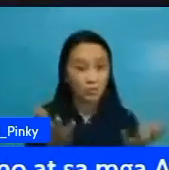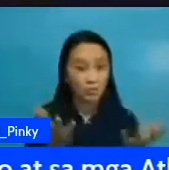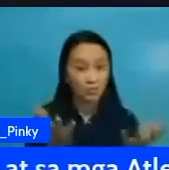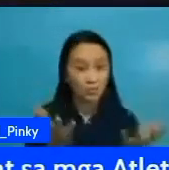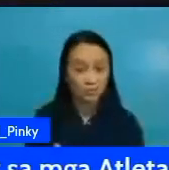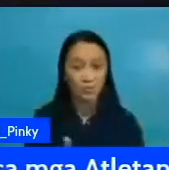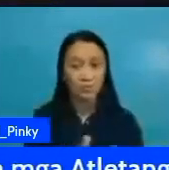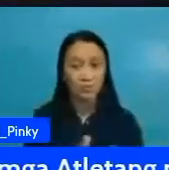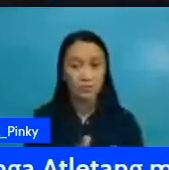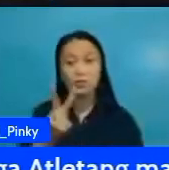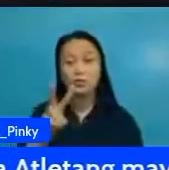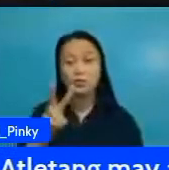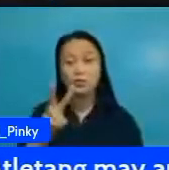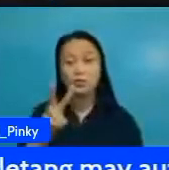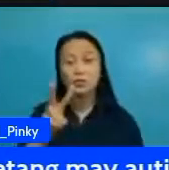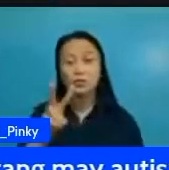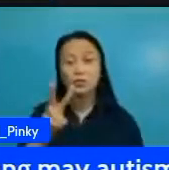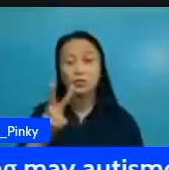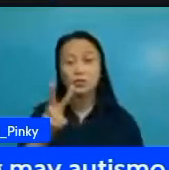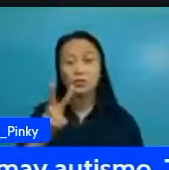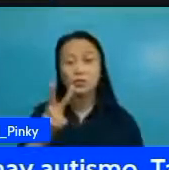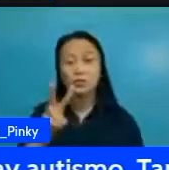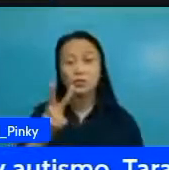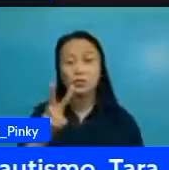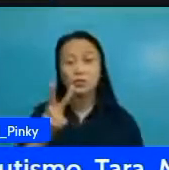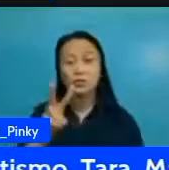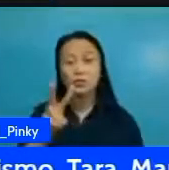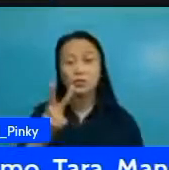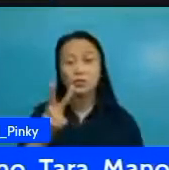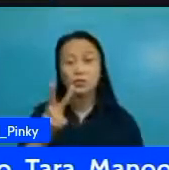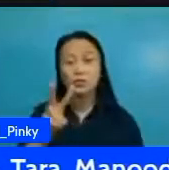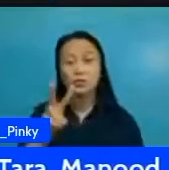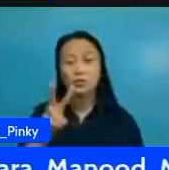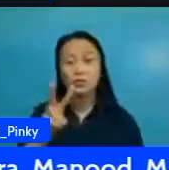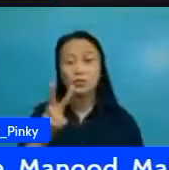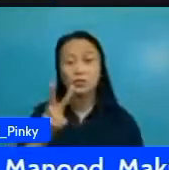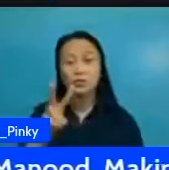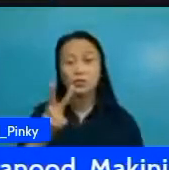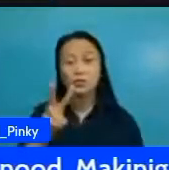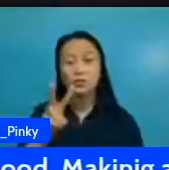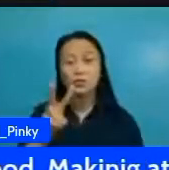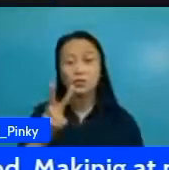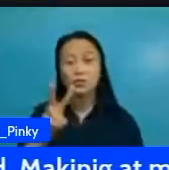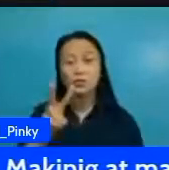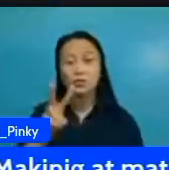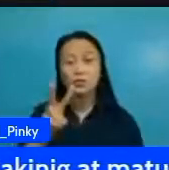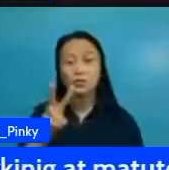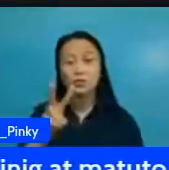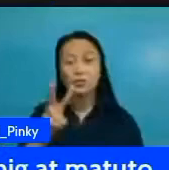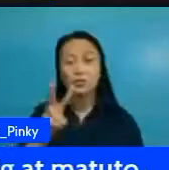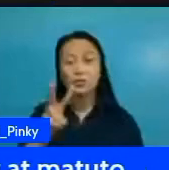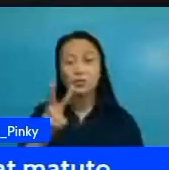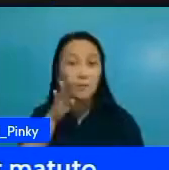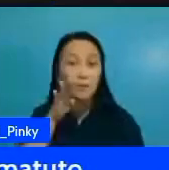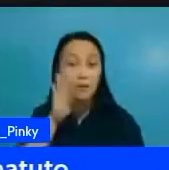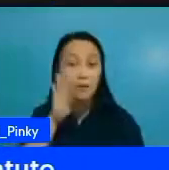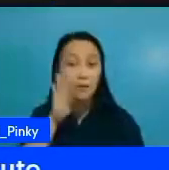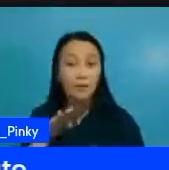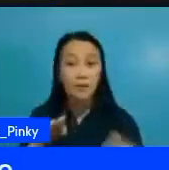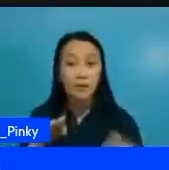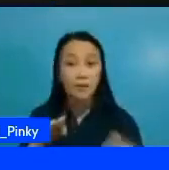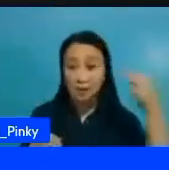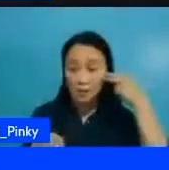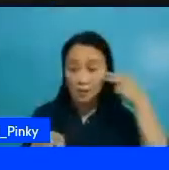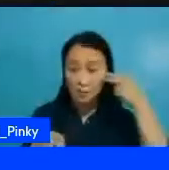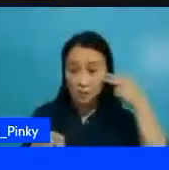it wasn't cheap nor was it easy but their mother was determined to give them an experience that would definitely change them in